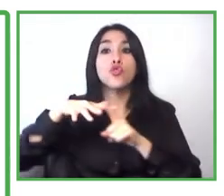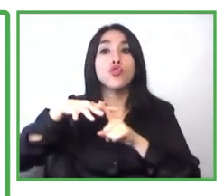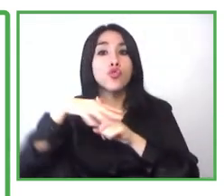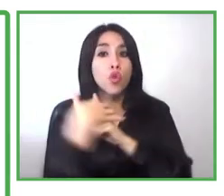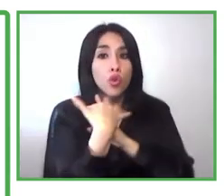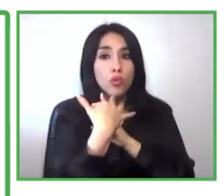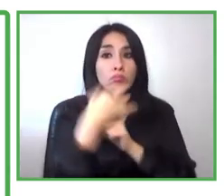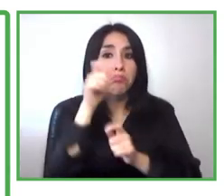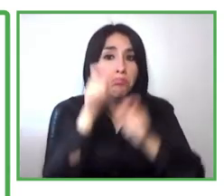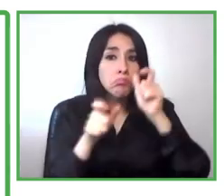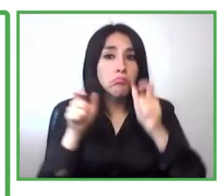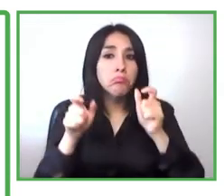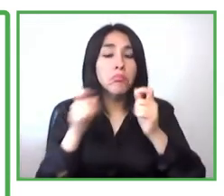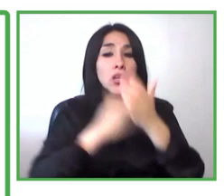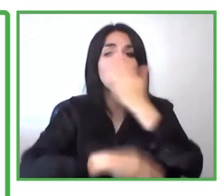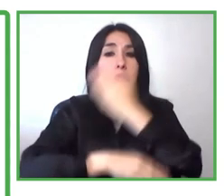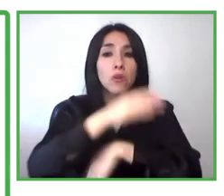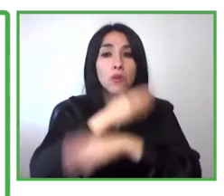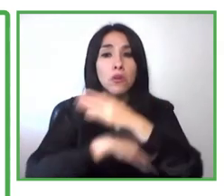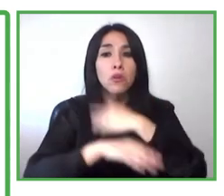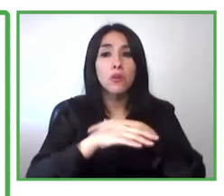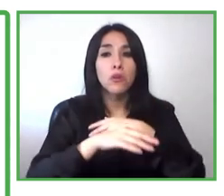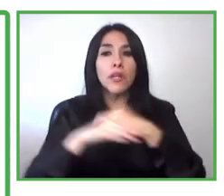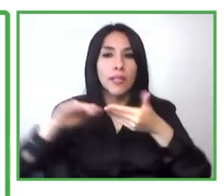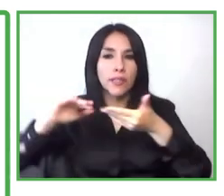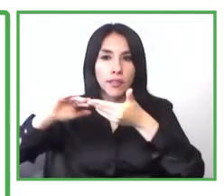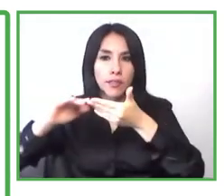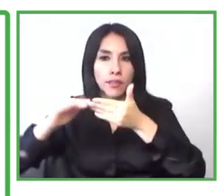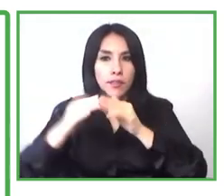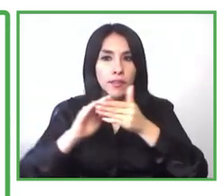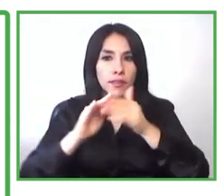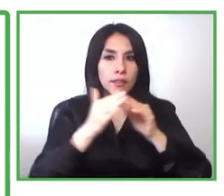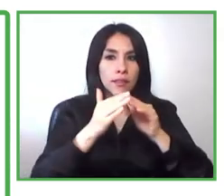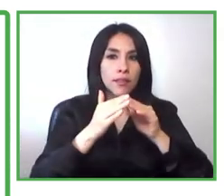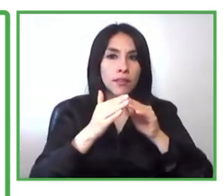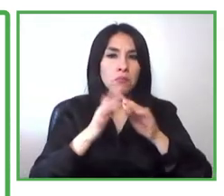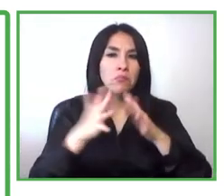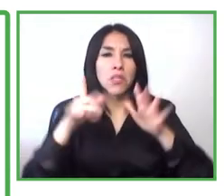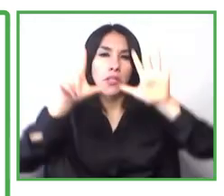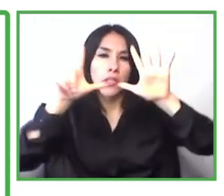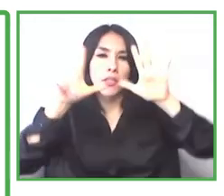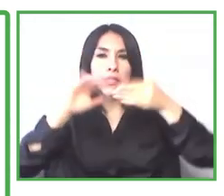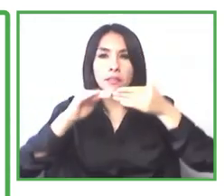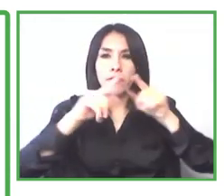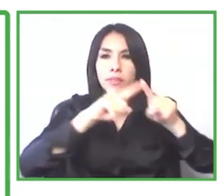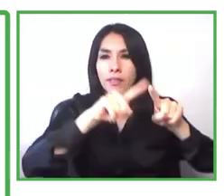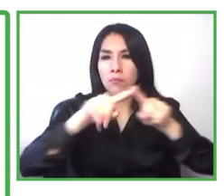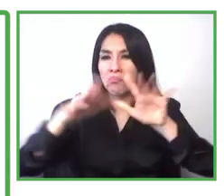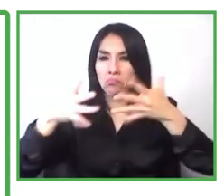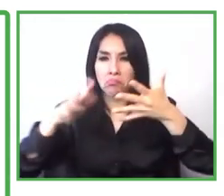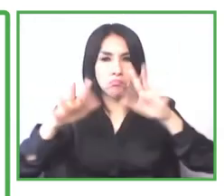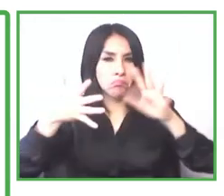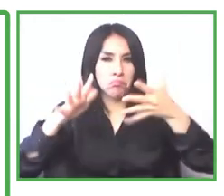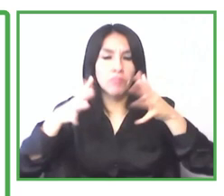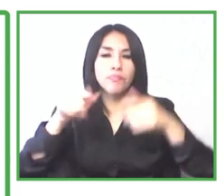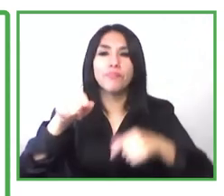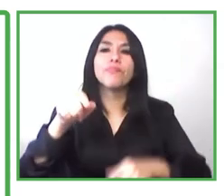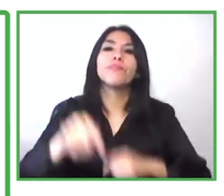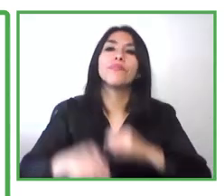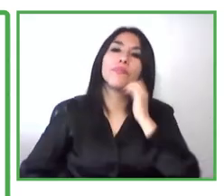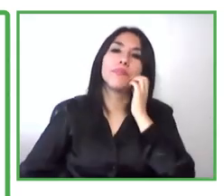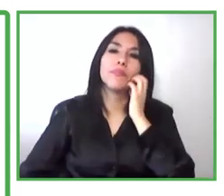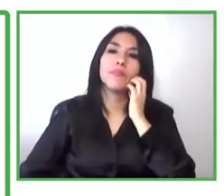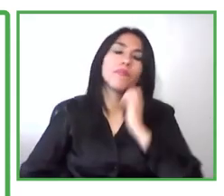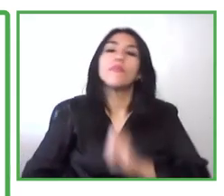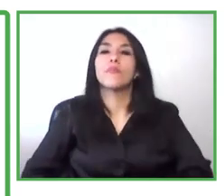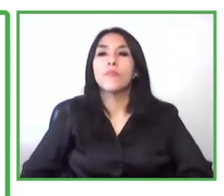provinces uh across the country and we actually also work with the government because in congo we don't have